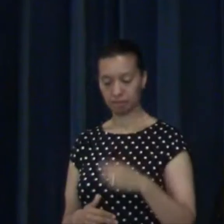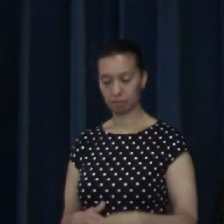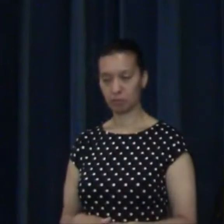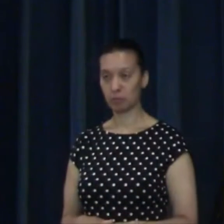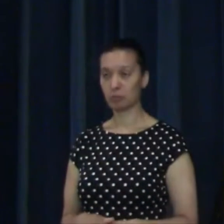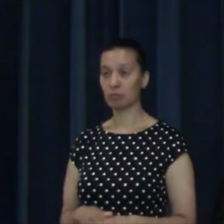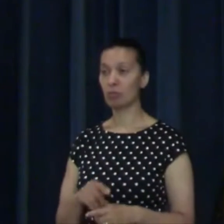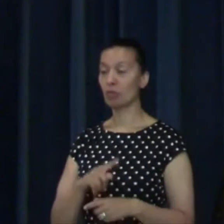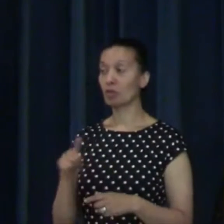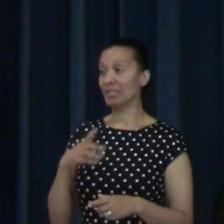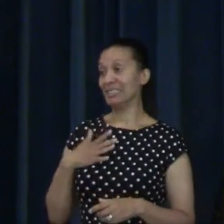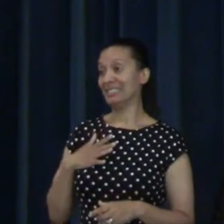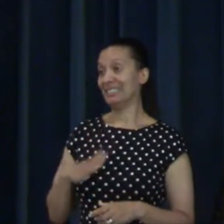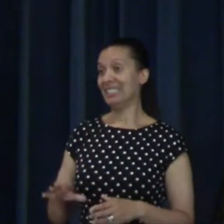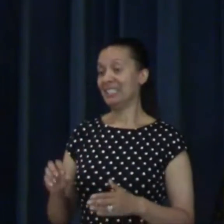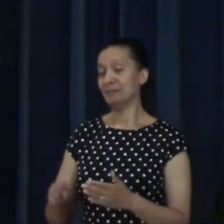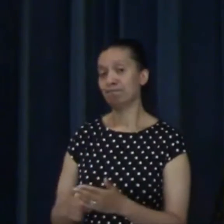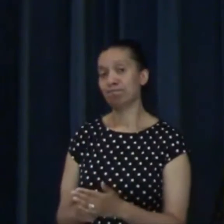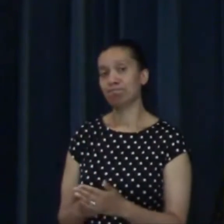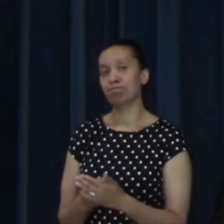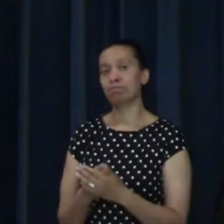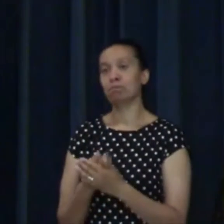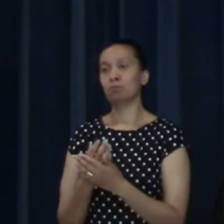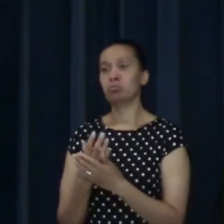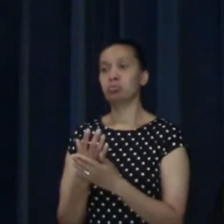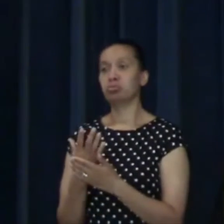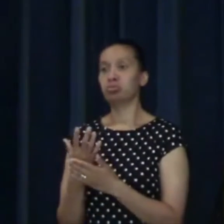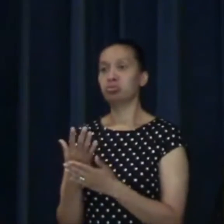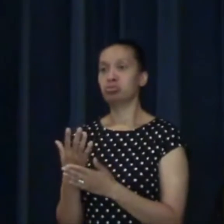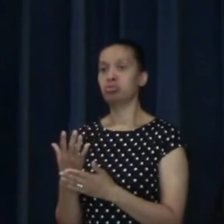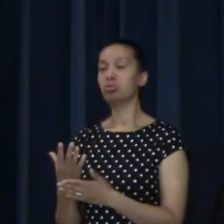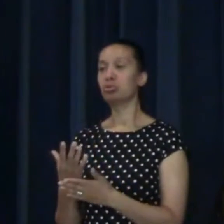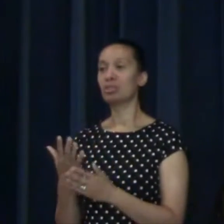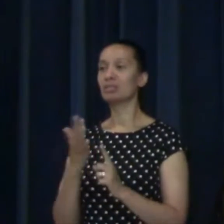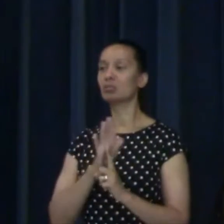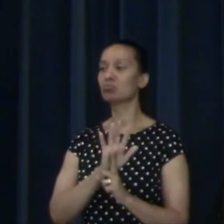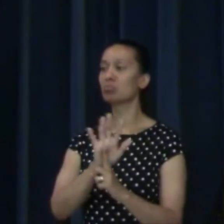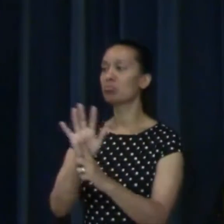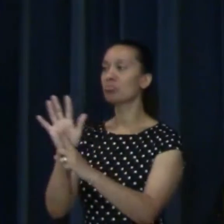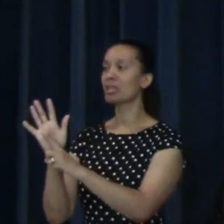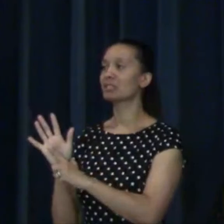Do you need to grow as an ambassador for Christ?